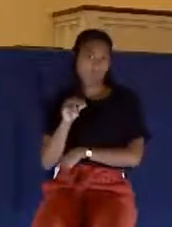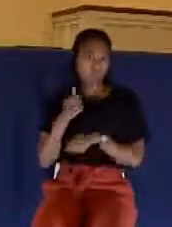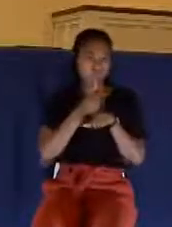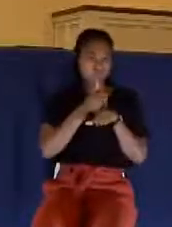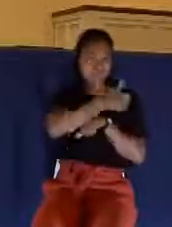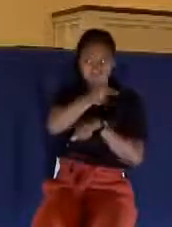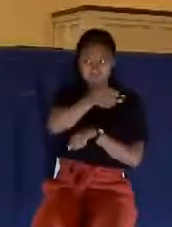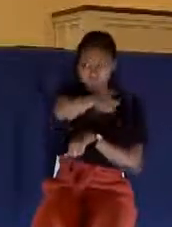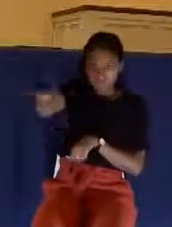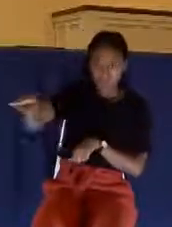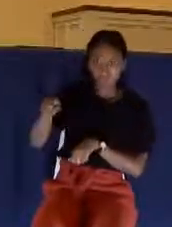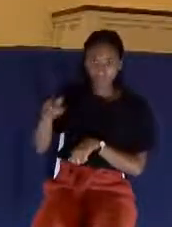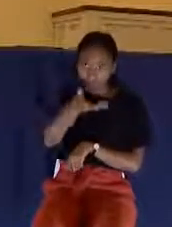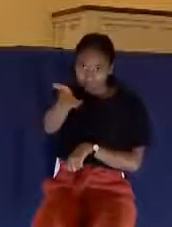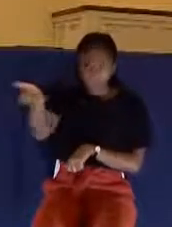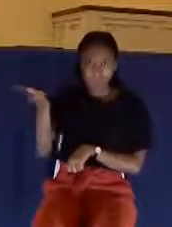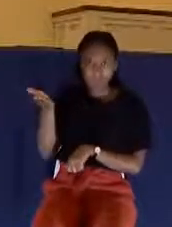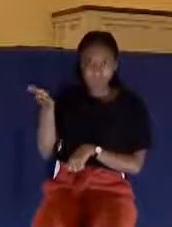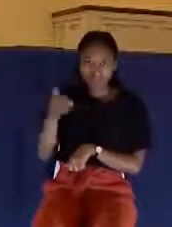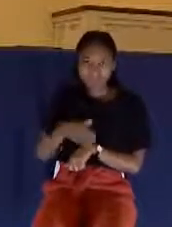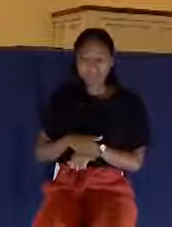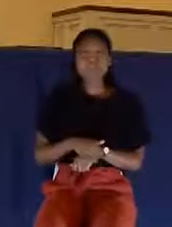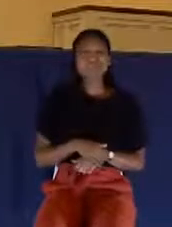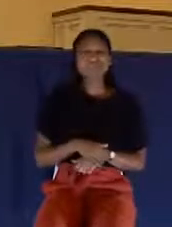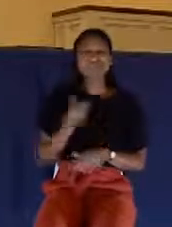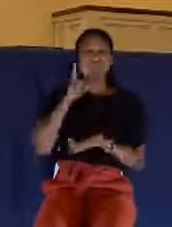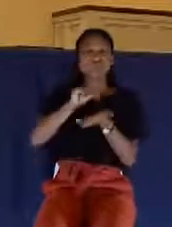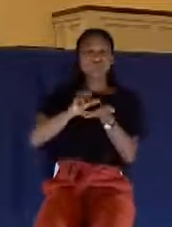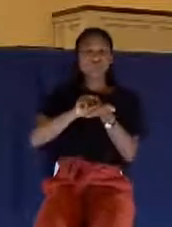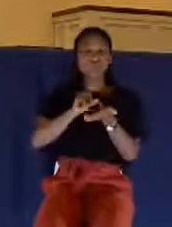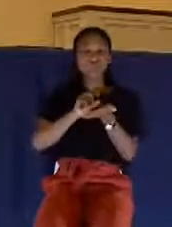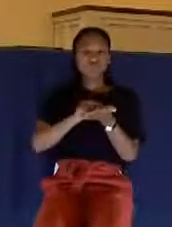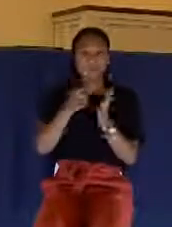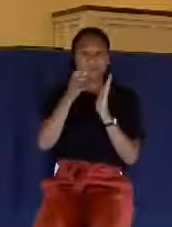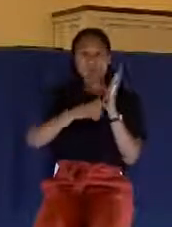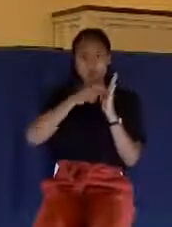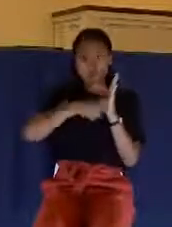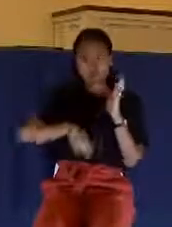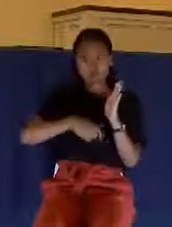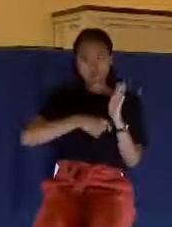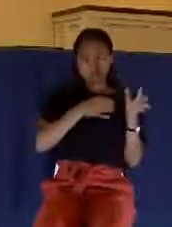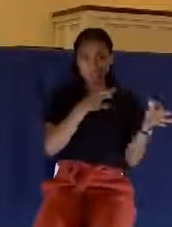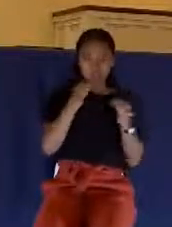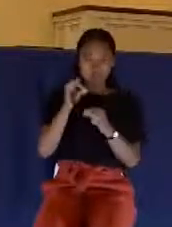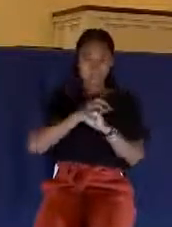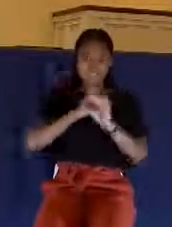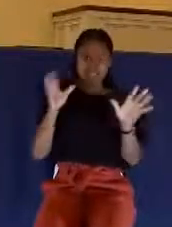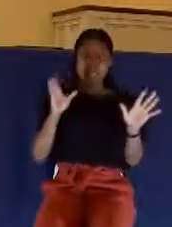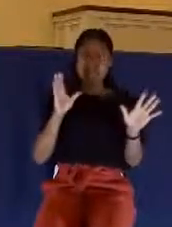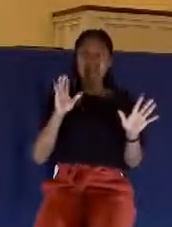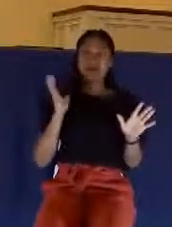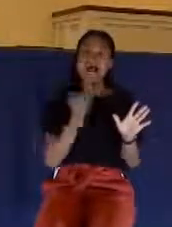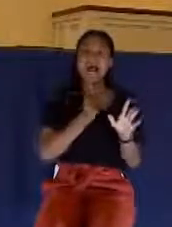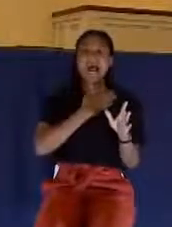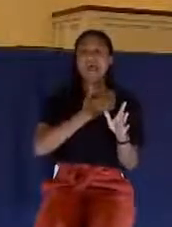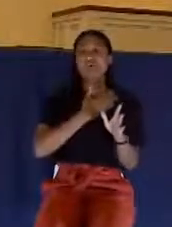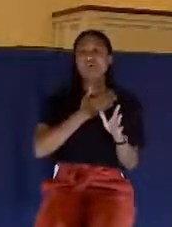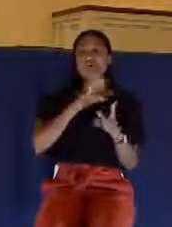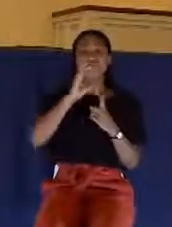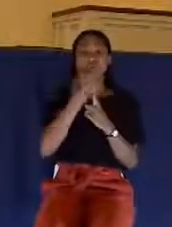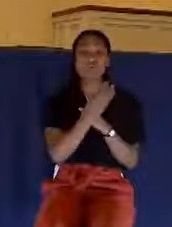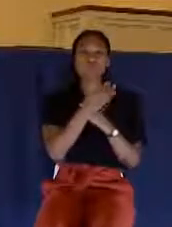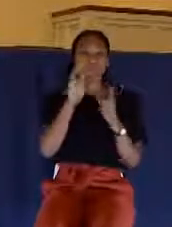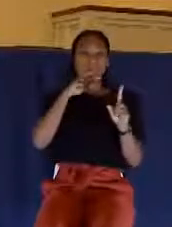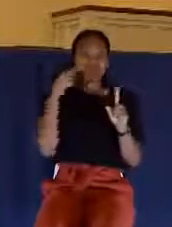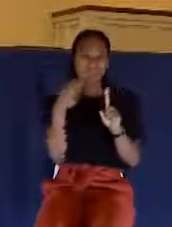The headline of the advice column kind of summed up the way people think in our generation, where it says the headline was, it's not